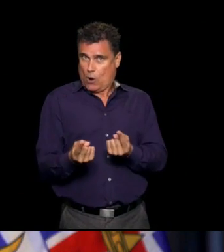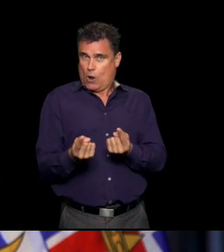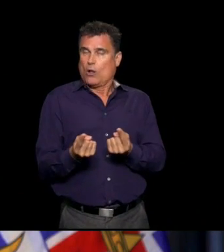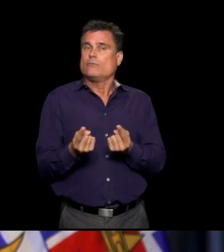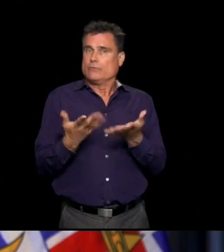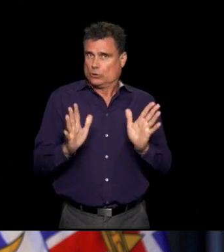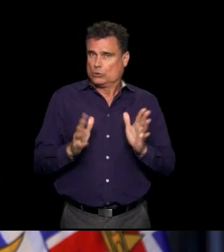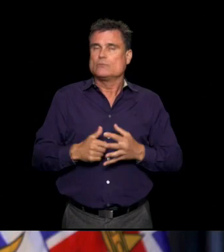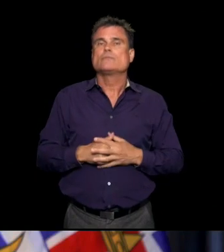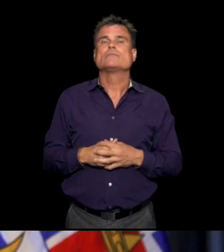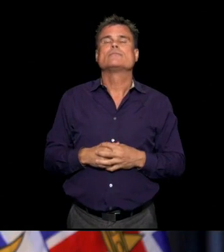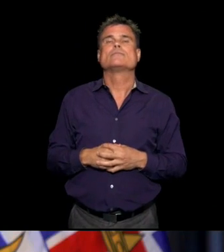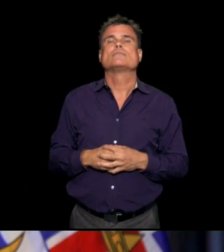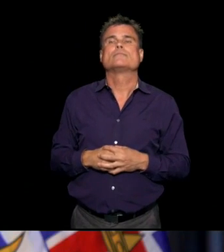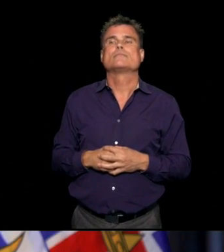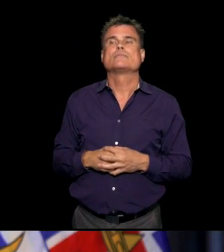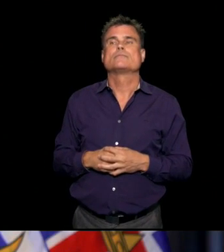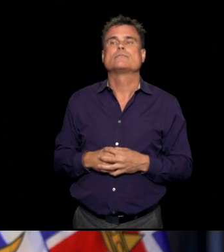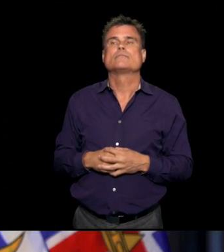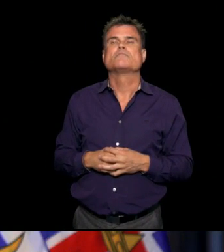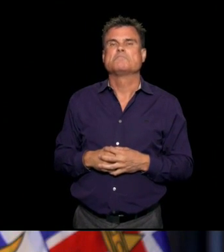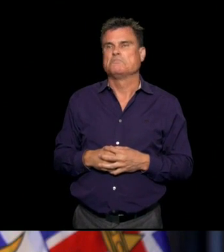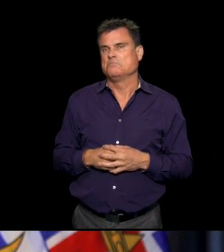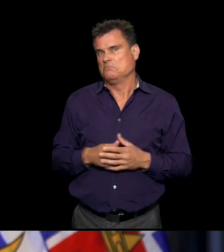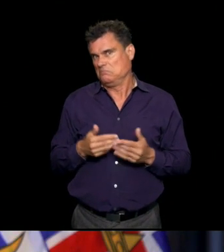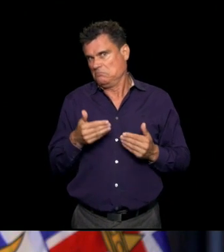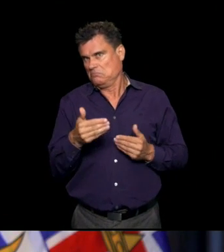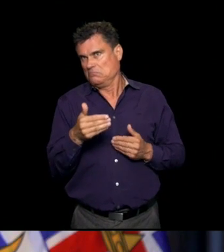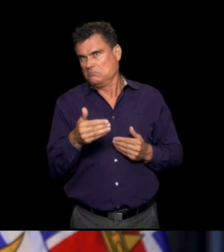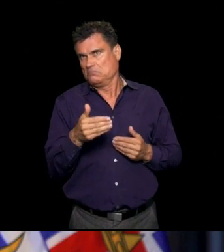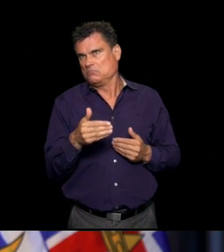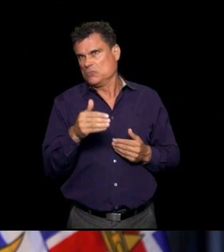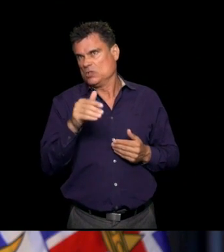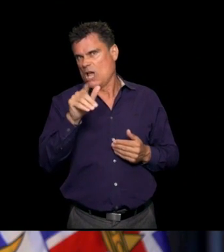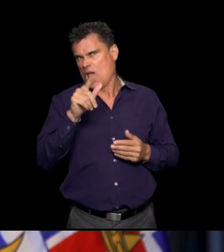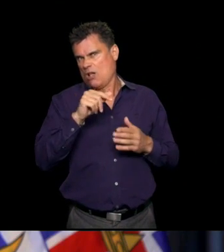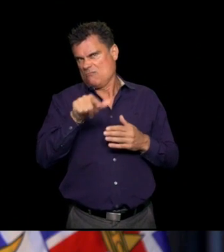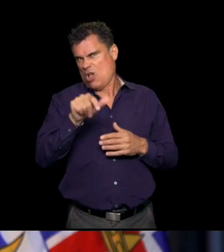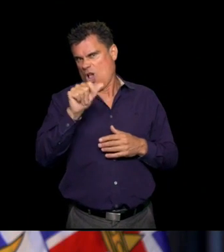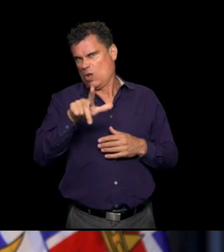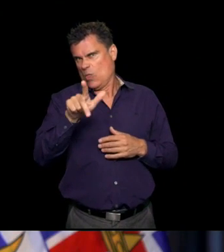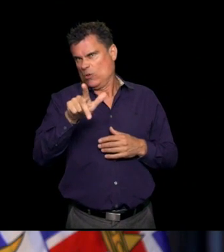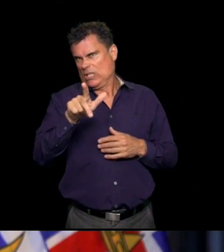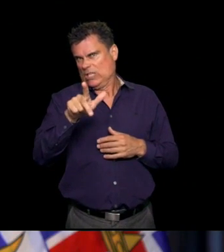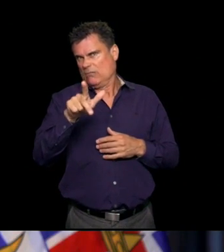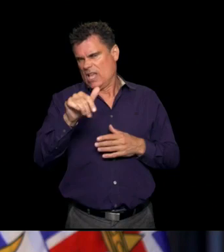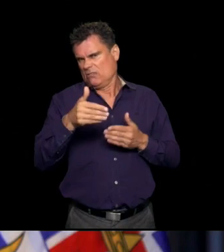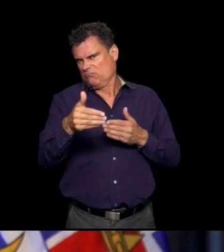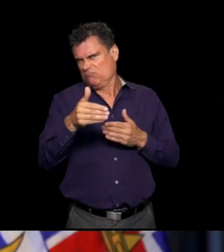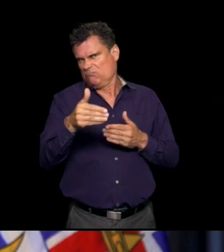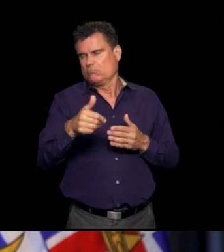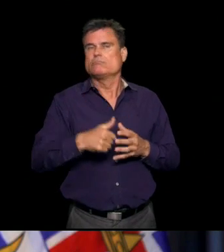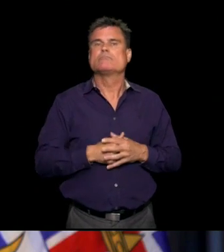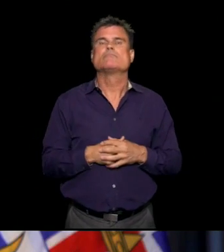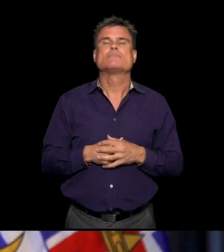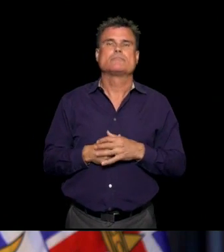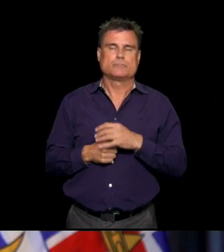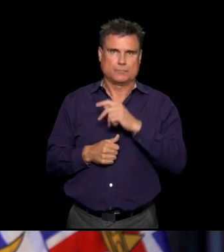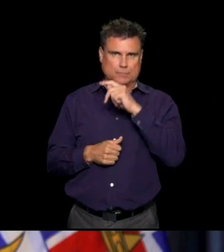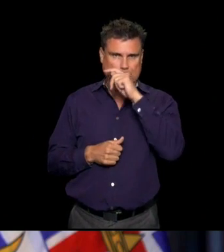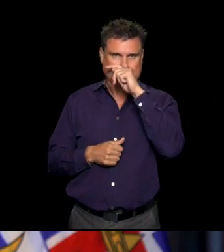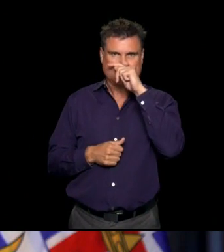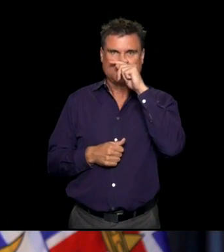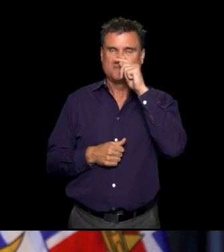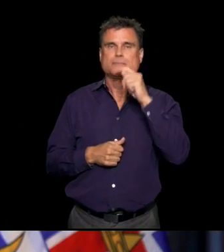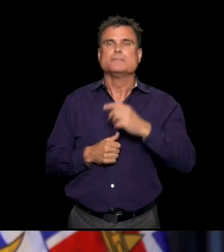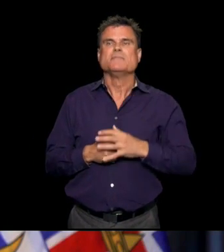of the data. But 6,062 surgeries for this past week, the week ending August 23. Our health care system